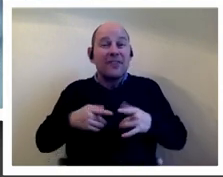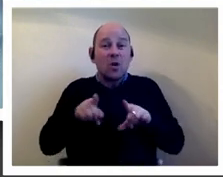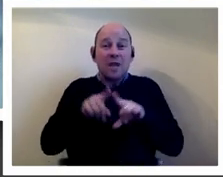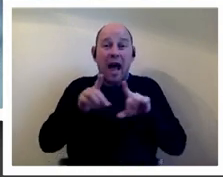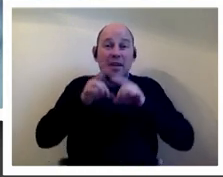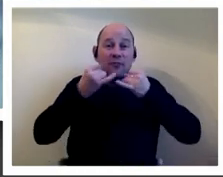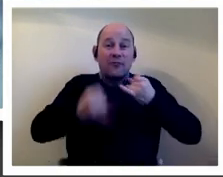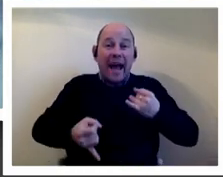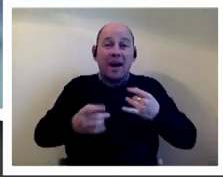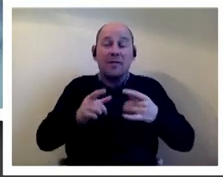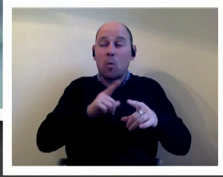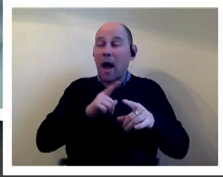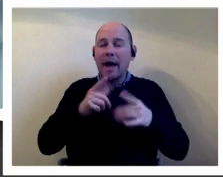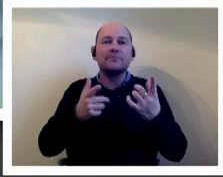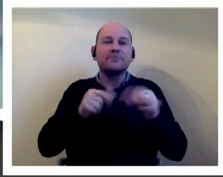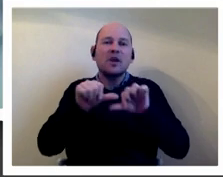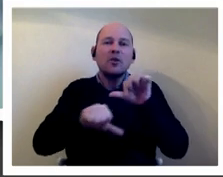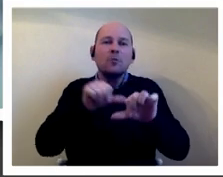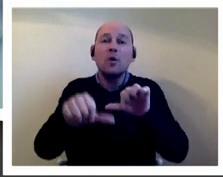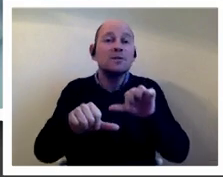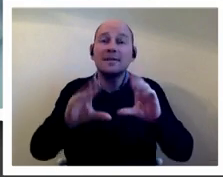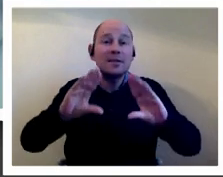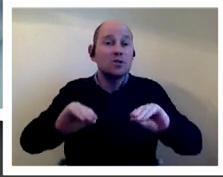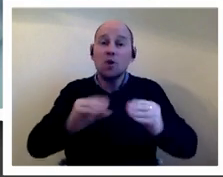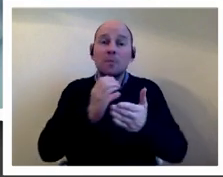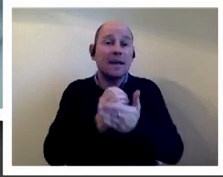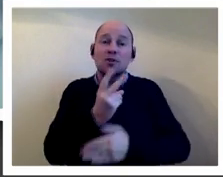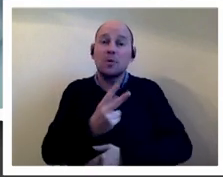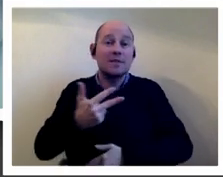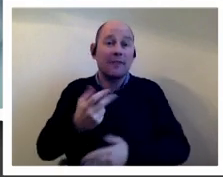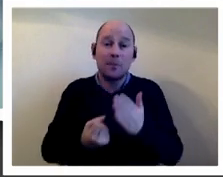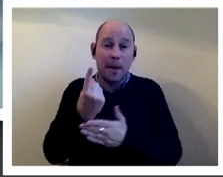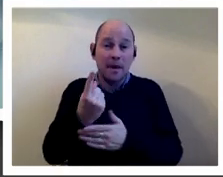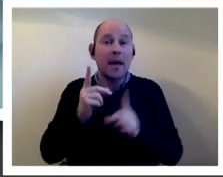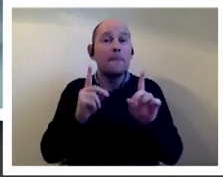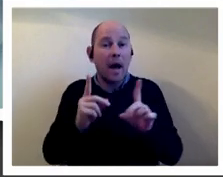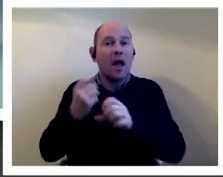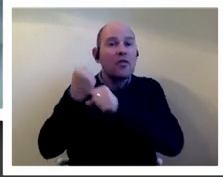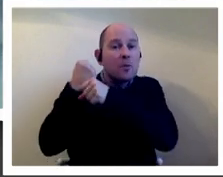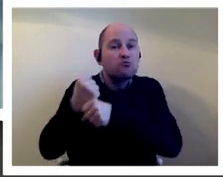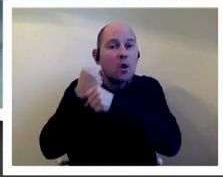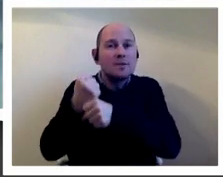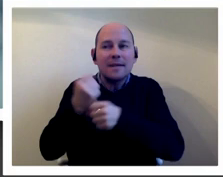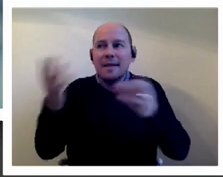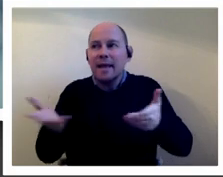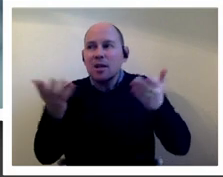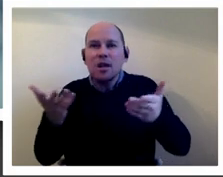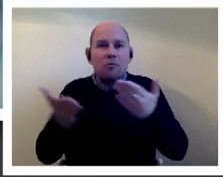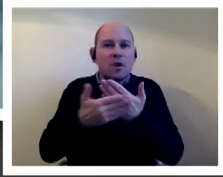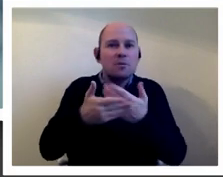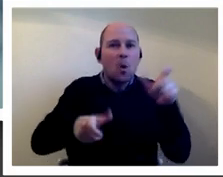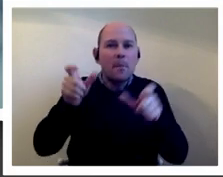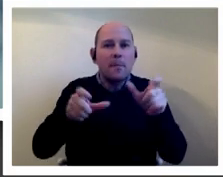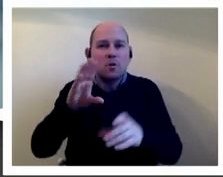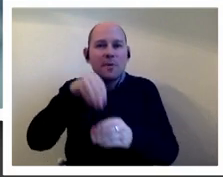the process didn't stop section 28 from happening but the process didn't you know the protest called more people to get involved and you know it's a long